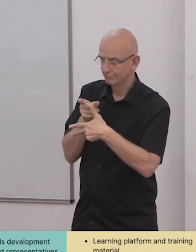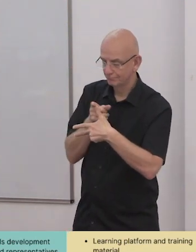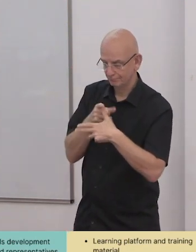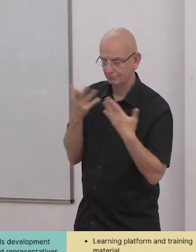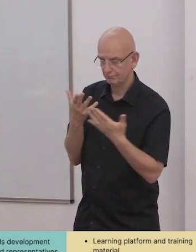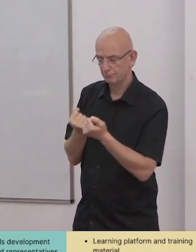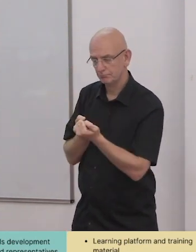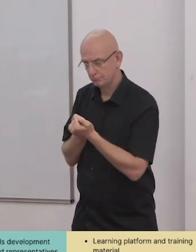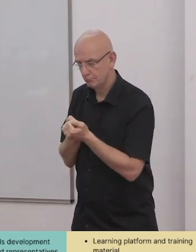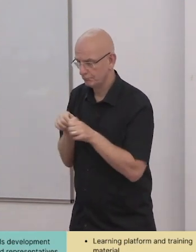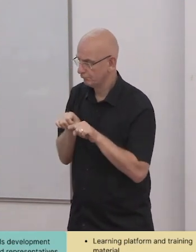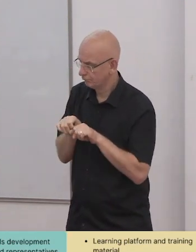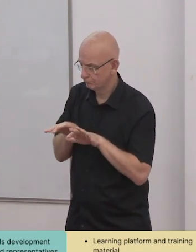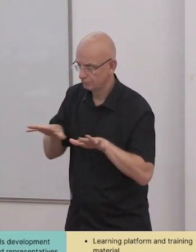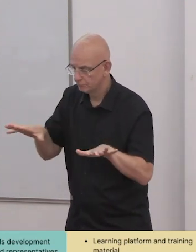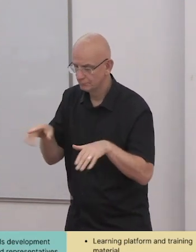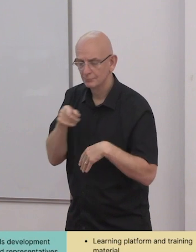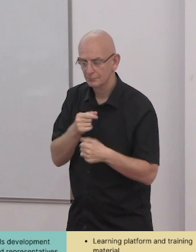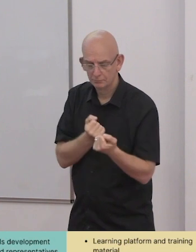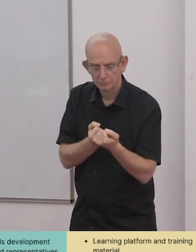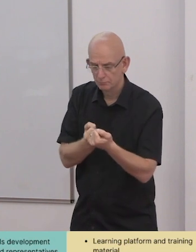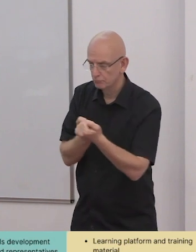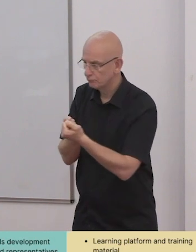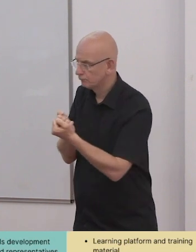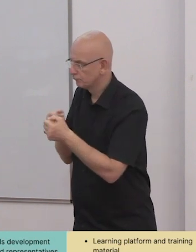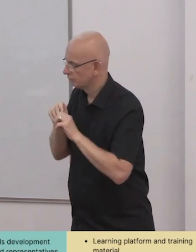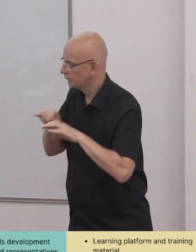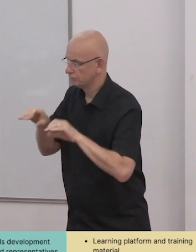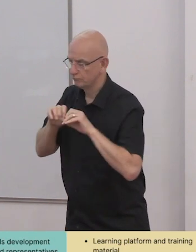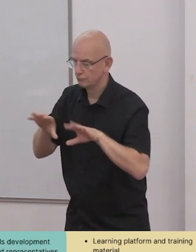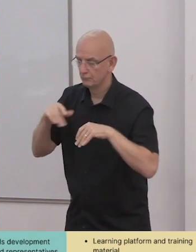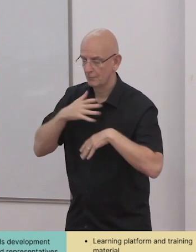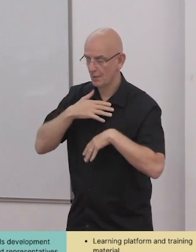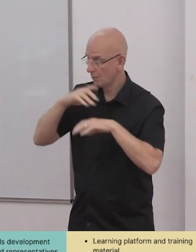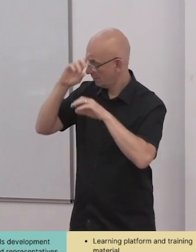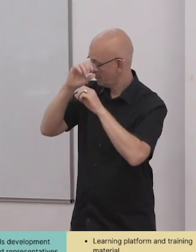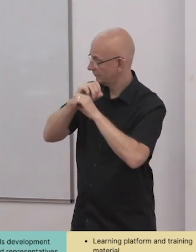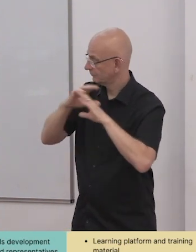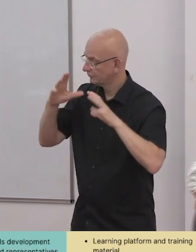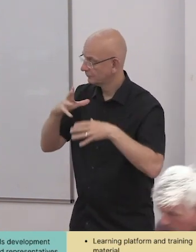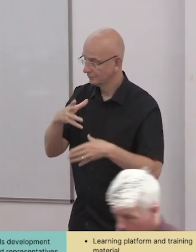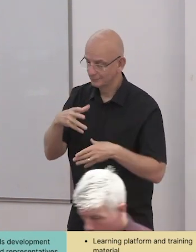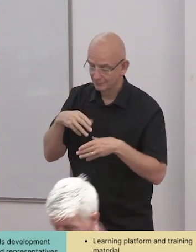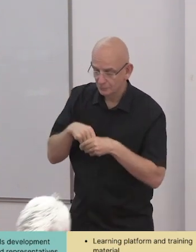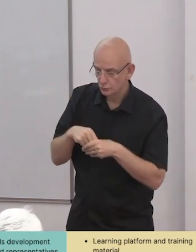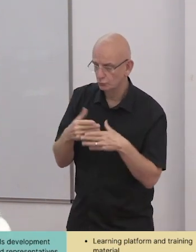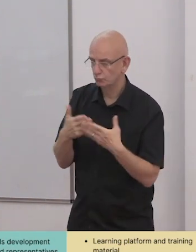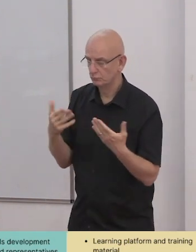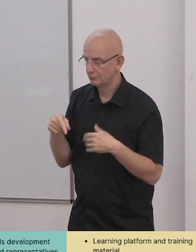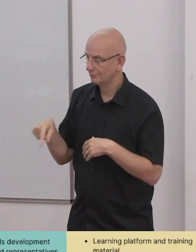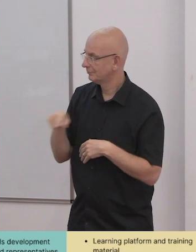inclusion. This means that we support self-advocates leaders and their self-advocates